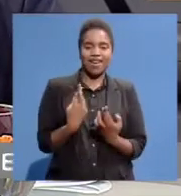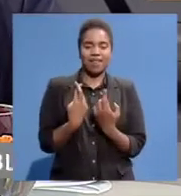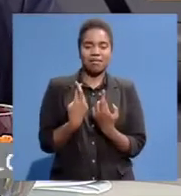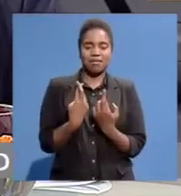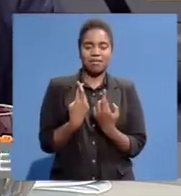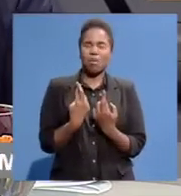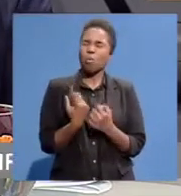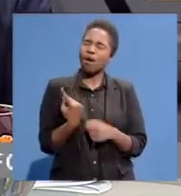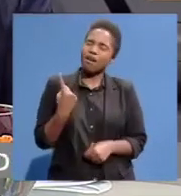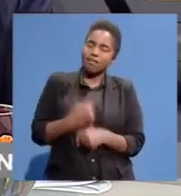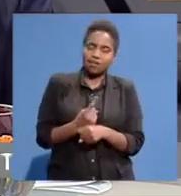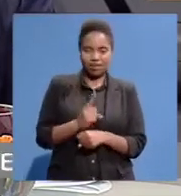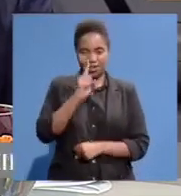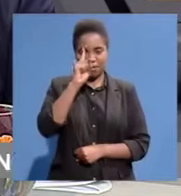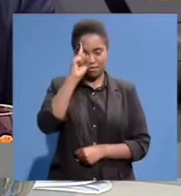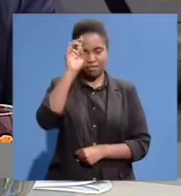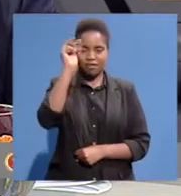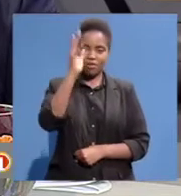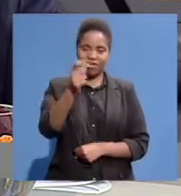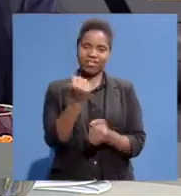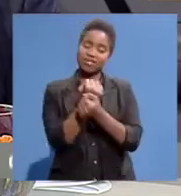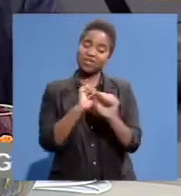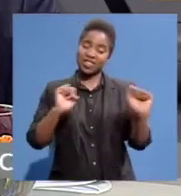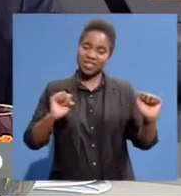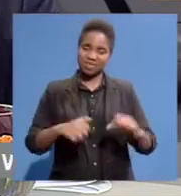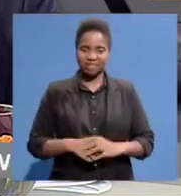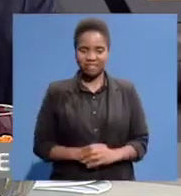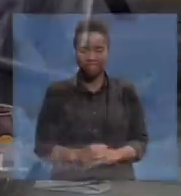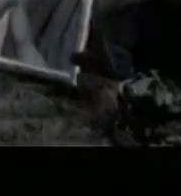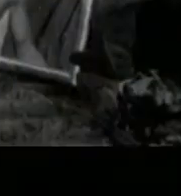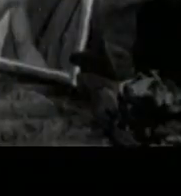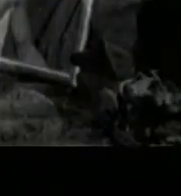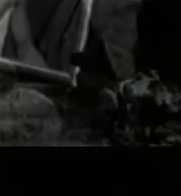day That Mandela Would be set free Who would have thought Free